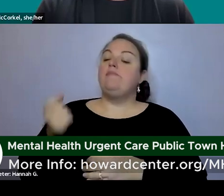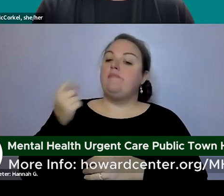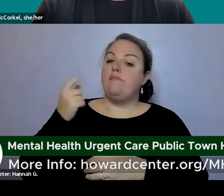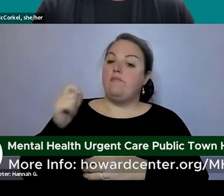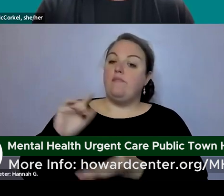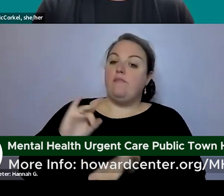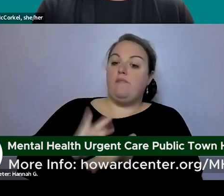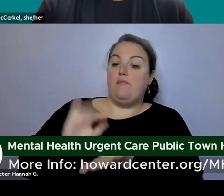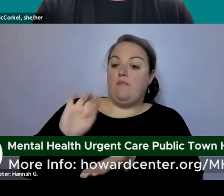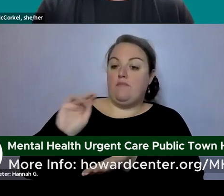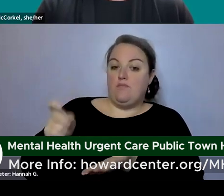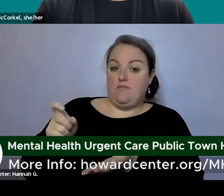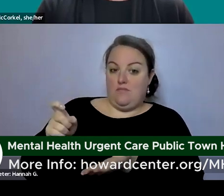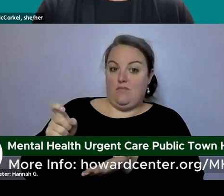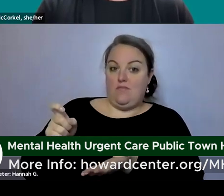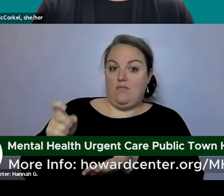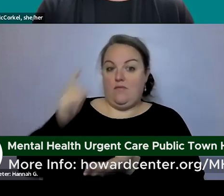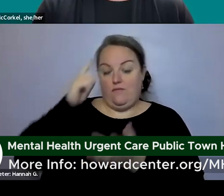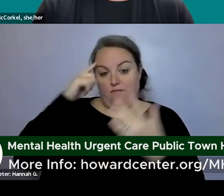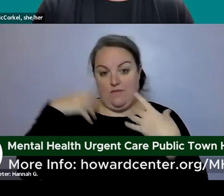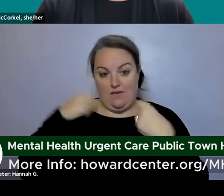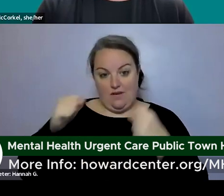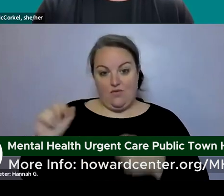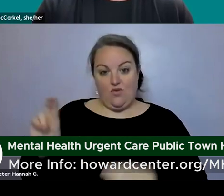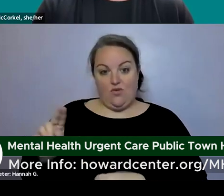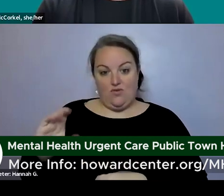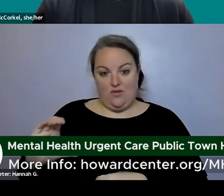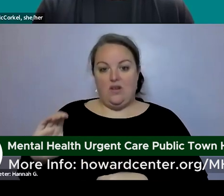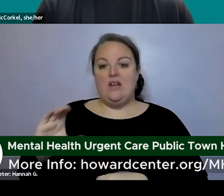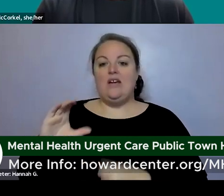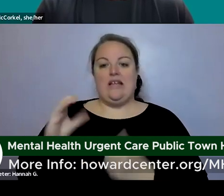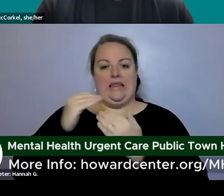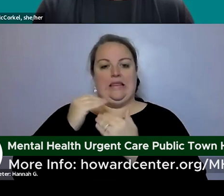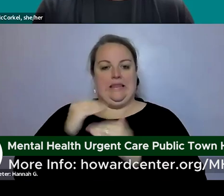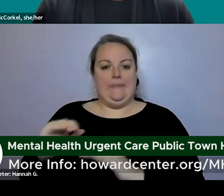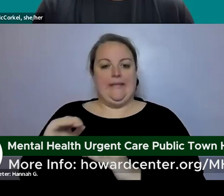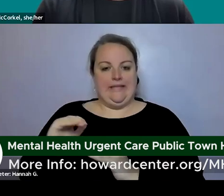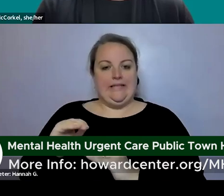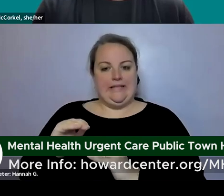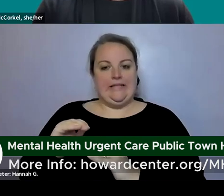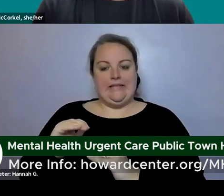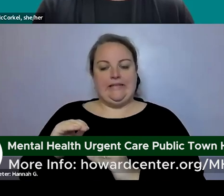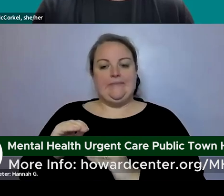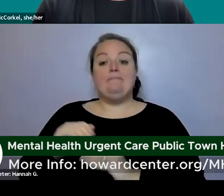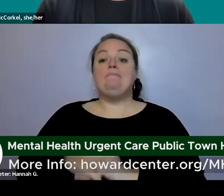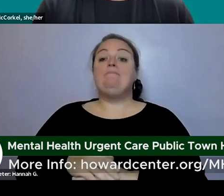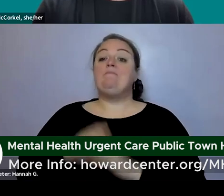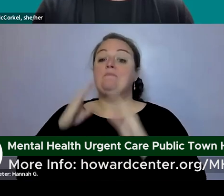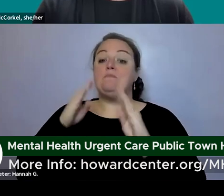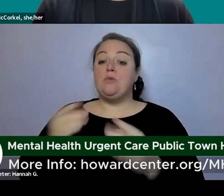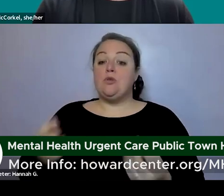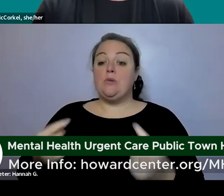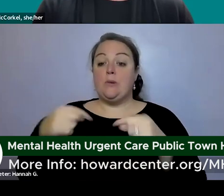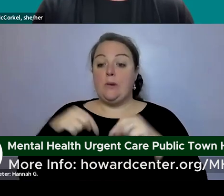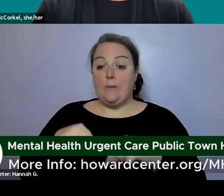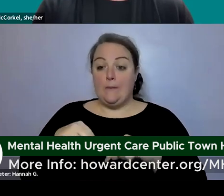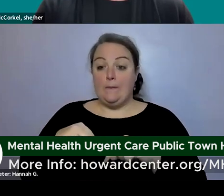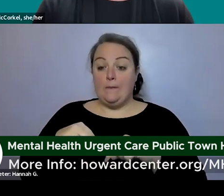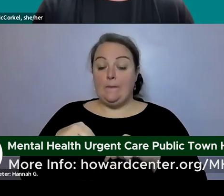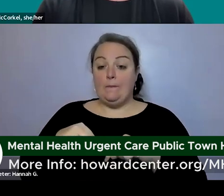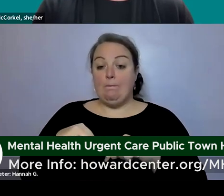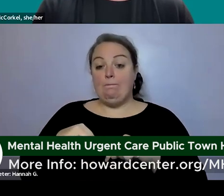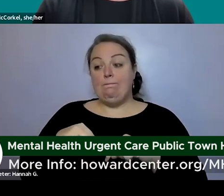at mental health urgent care will be very limited if someone is coming for example um